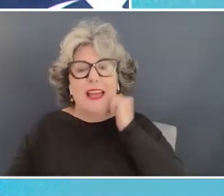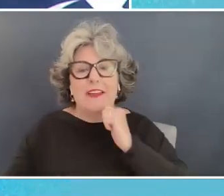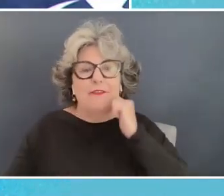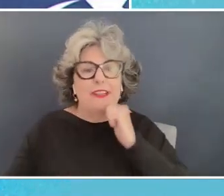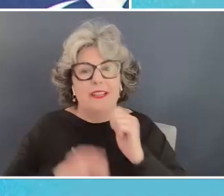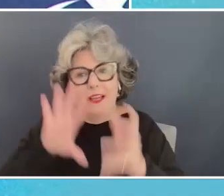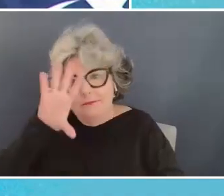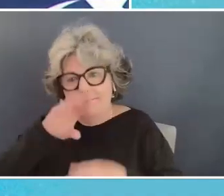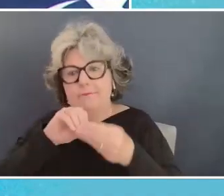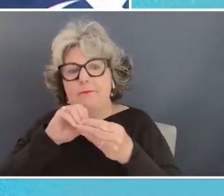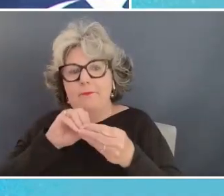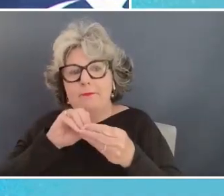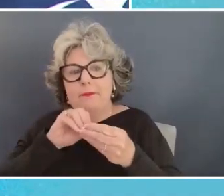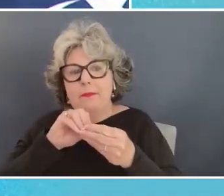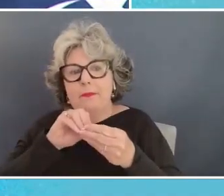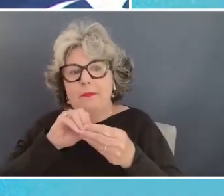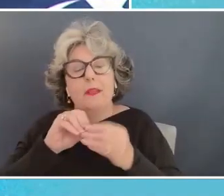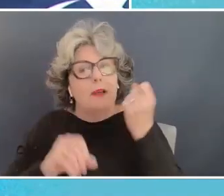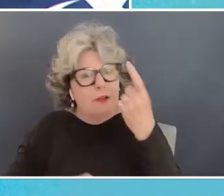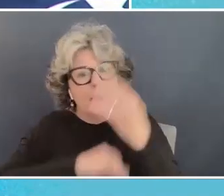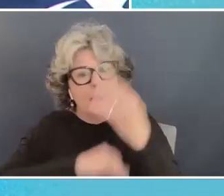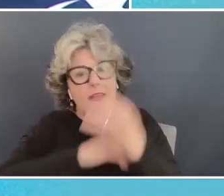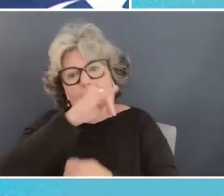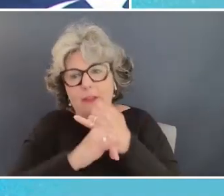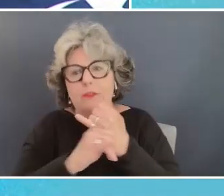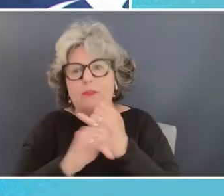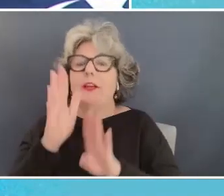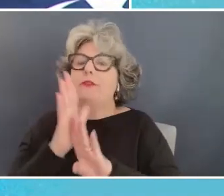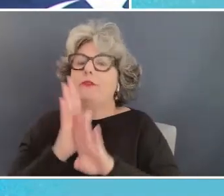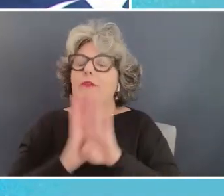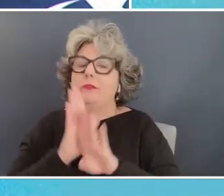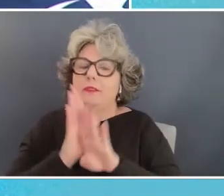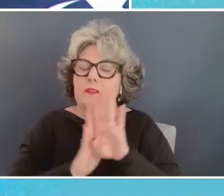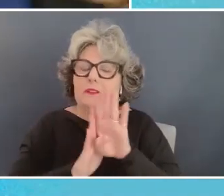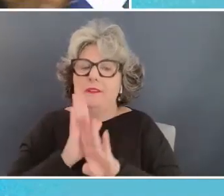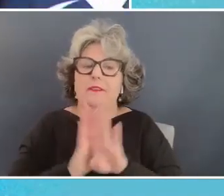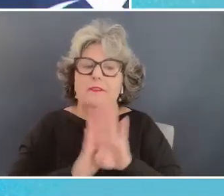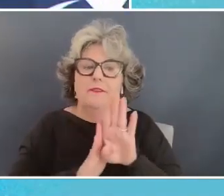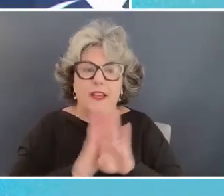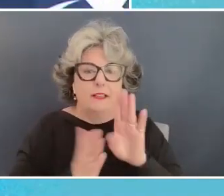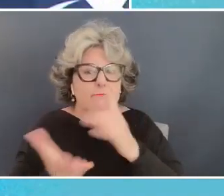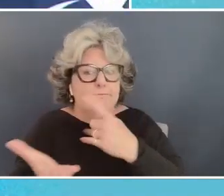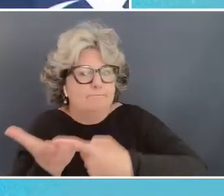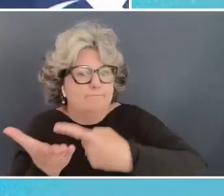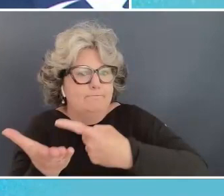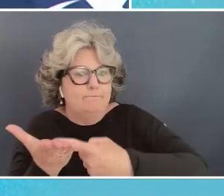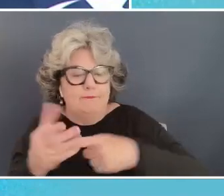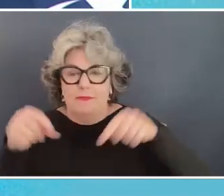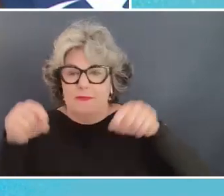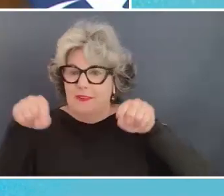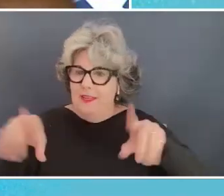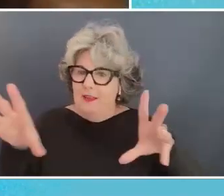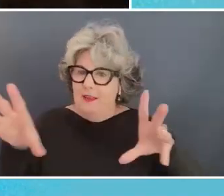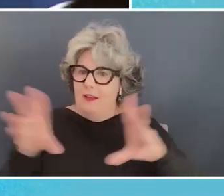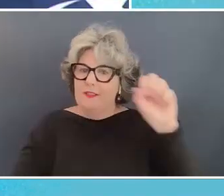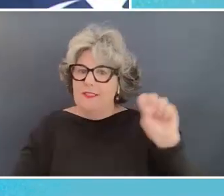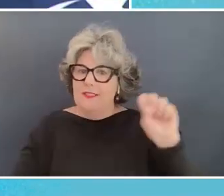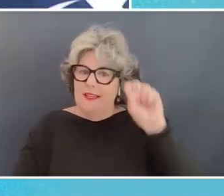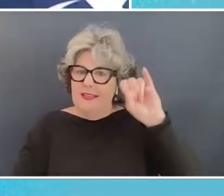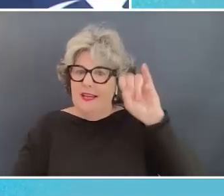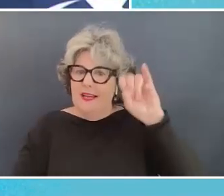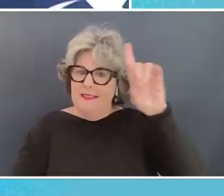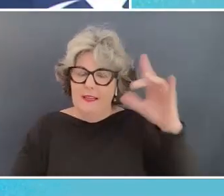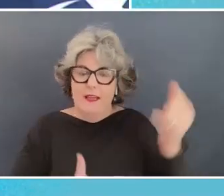but this is an international development uh discussion and conference um the income losses of the